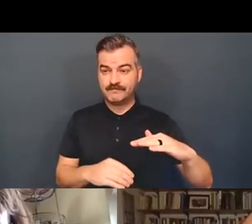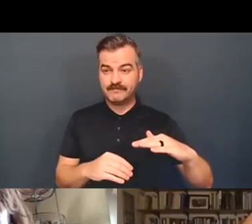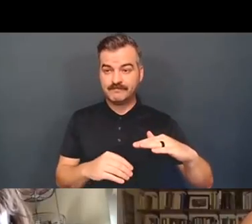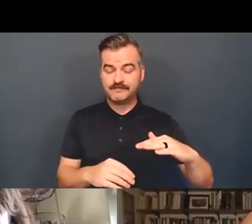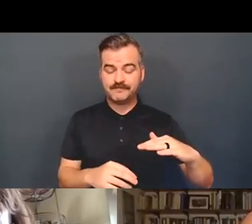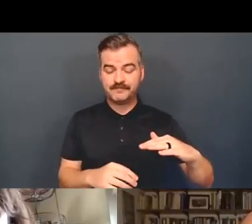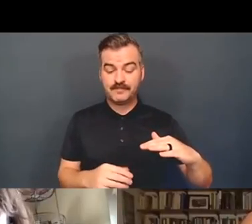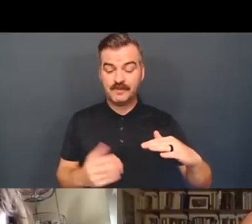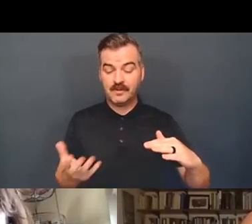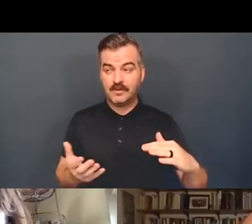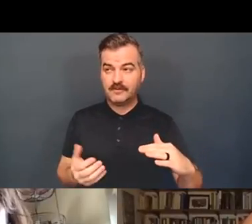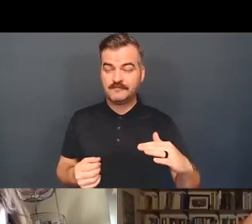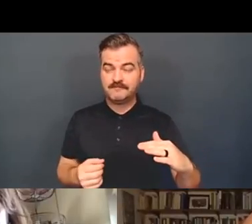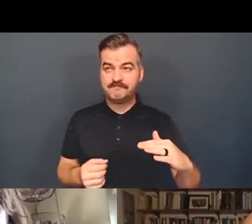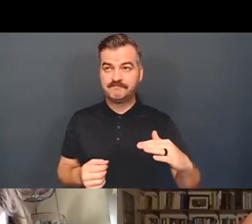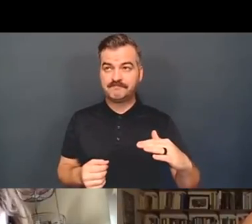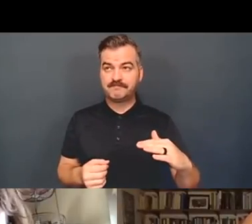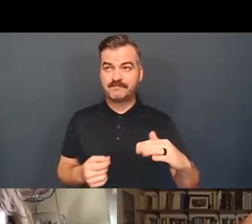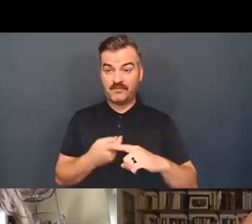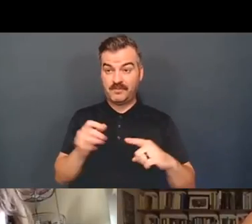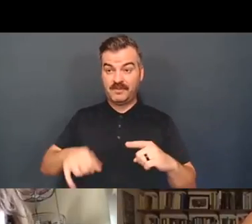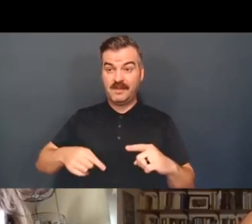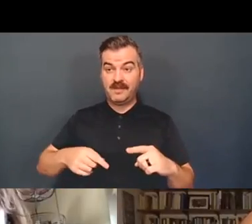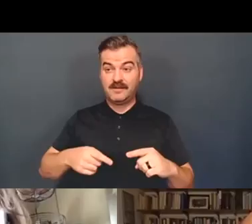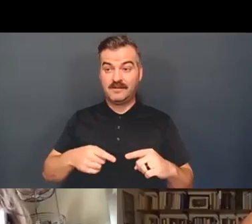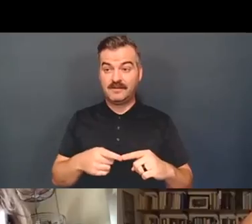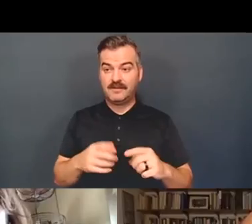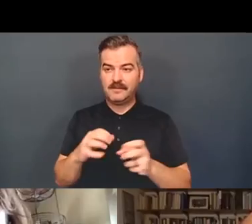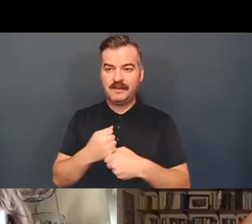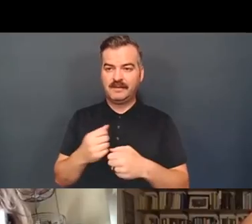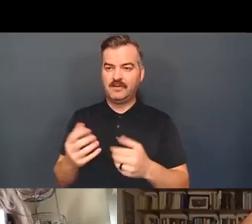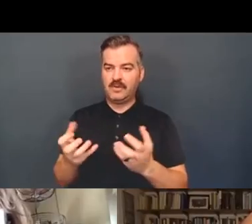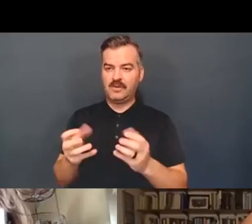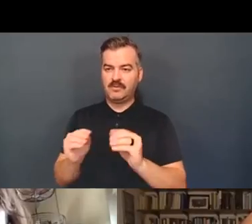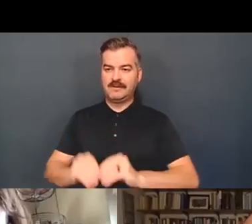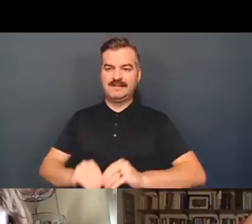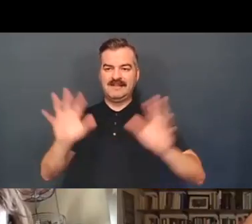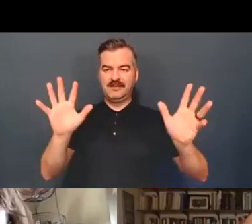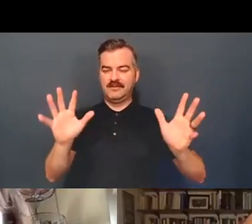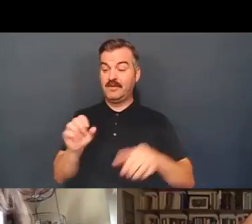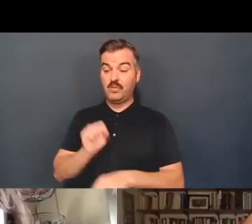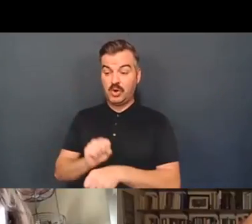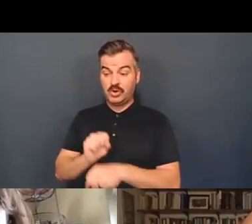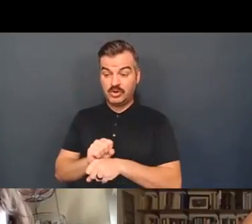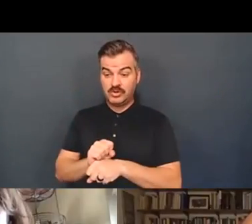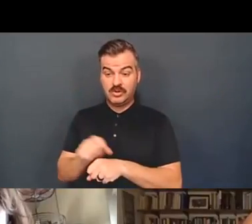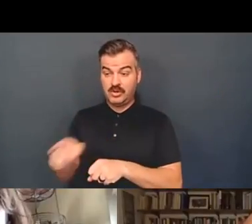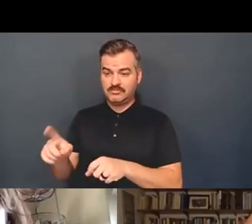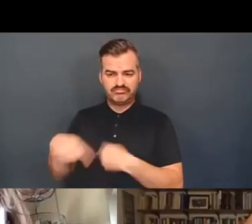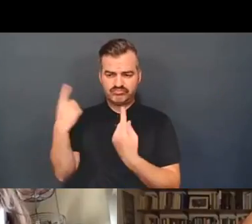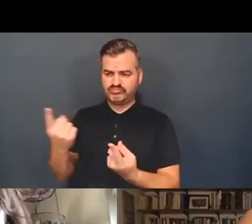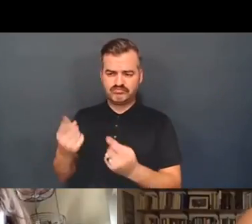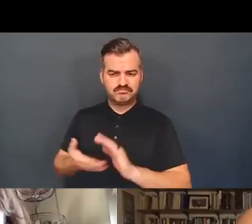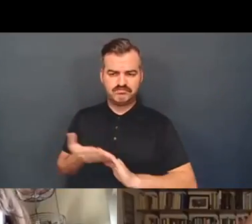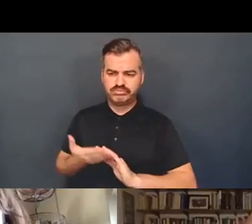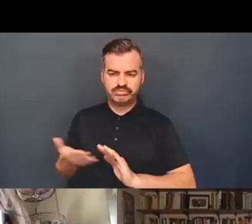So turning from that, that making visible of work that is, has always been going on,